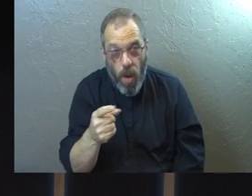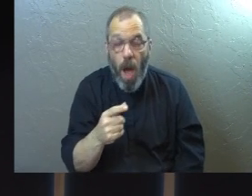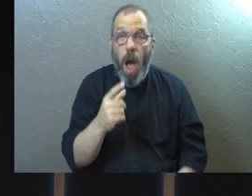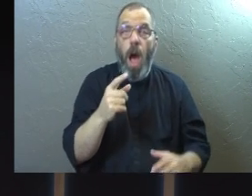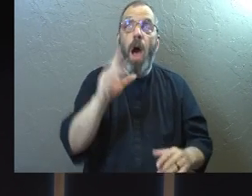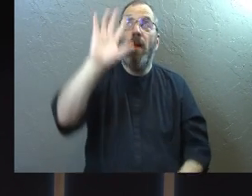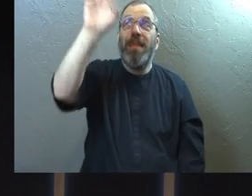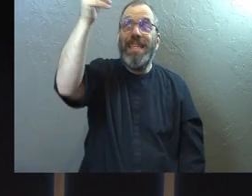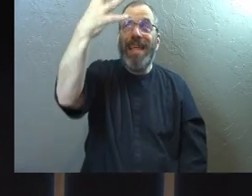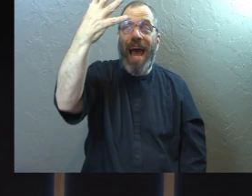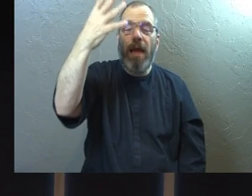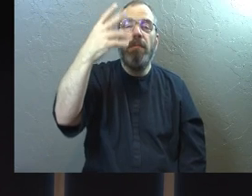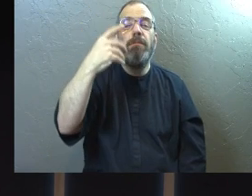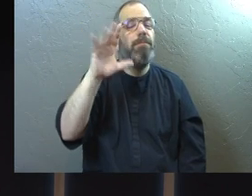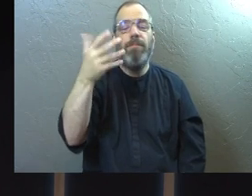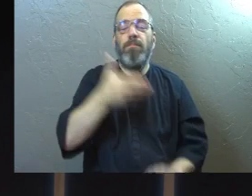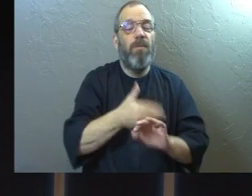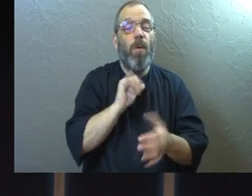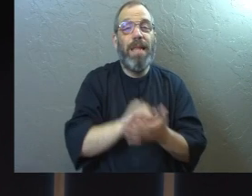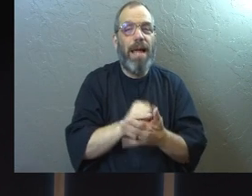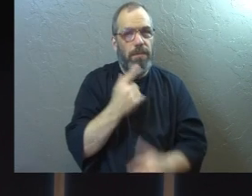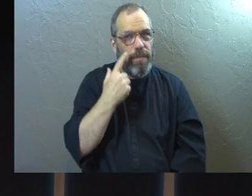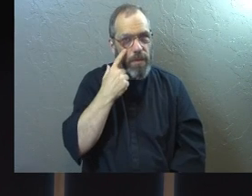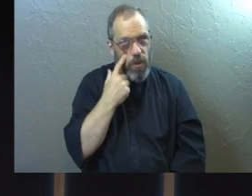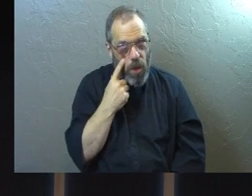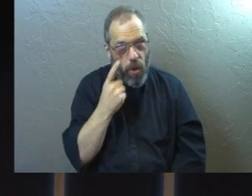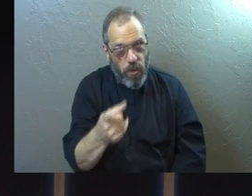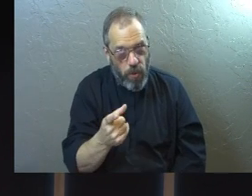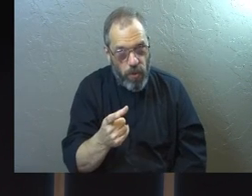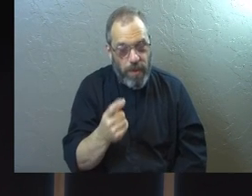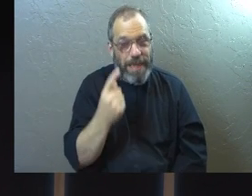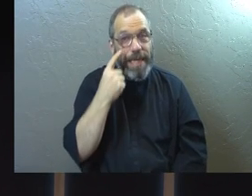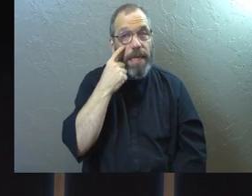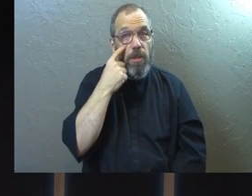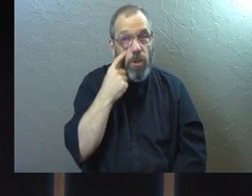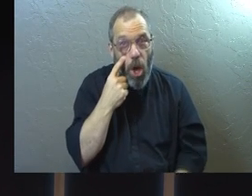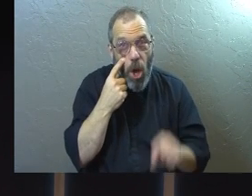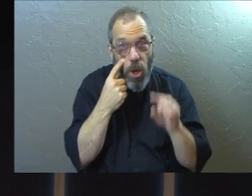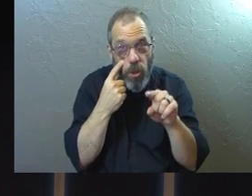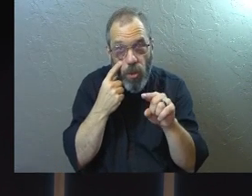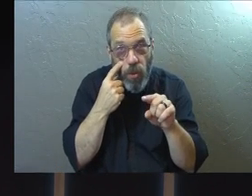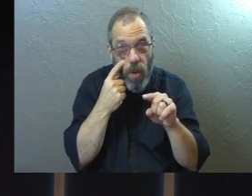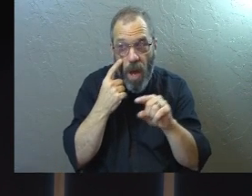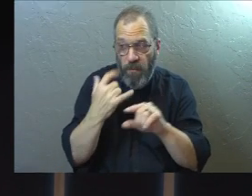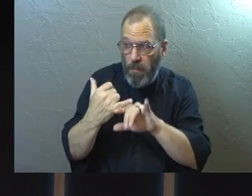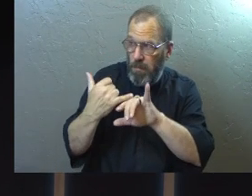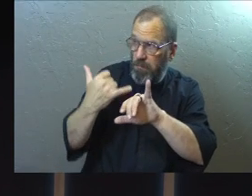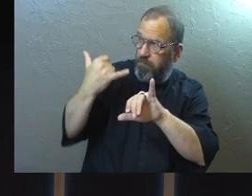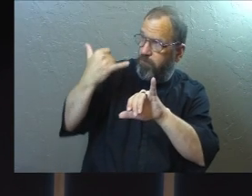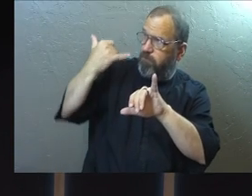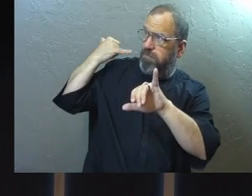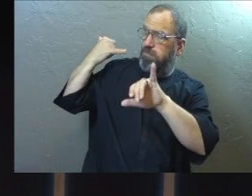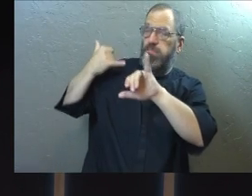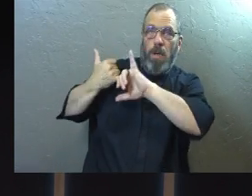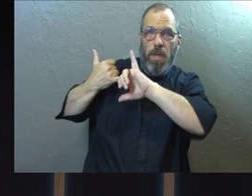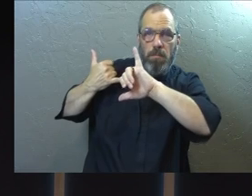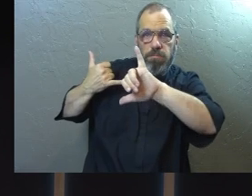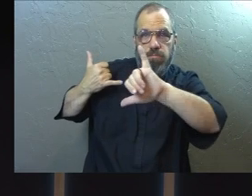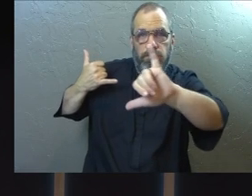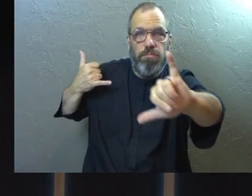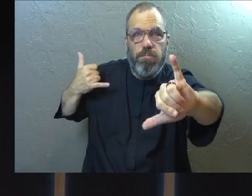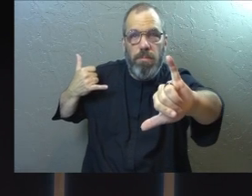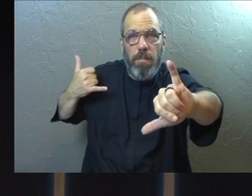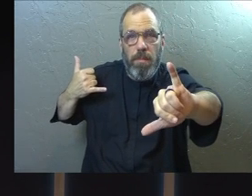fire to the sun, he saw you. He saw you from eternity past into the future